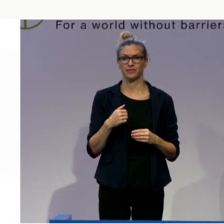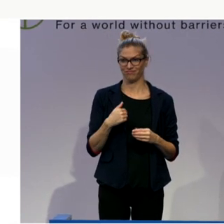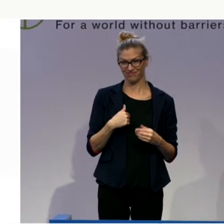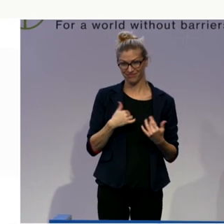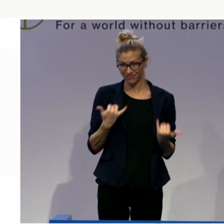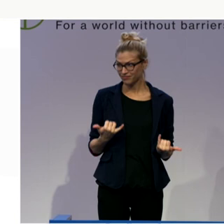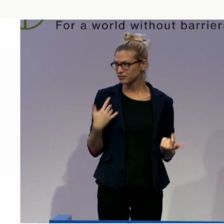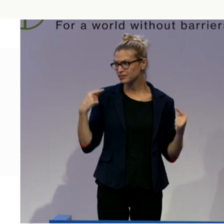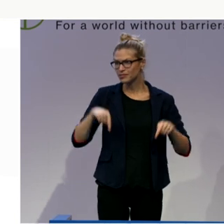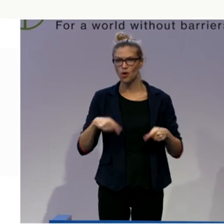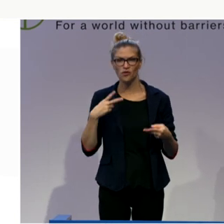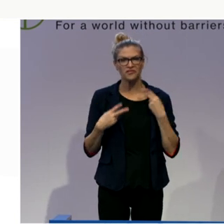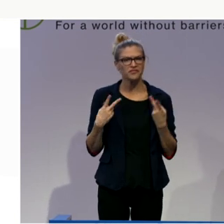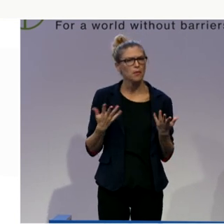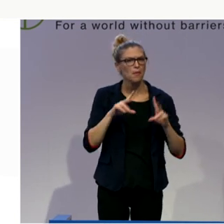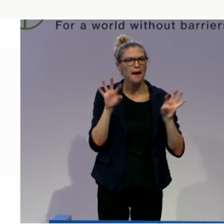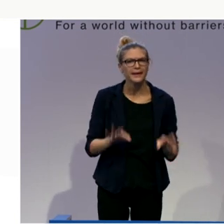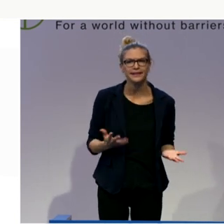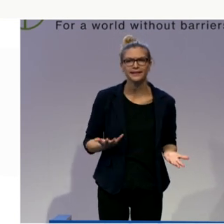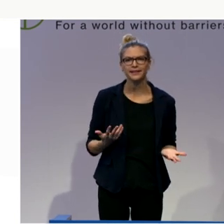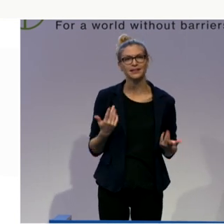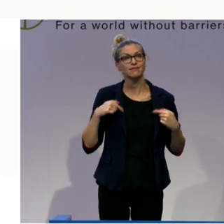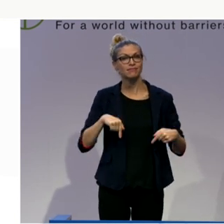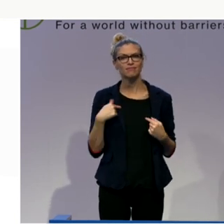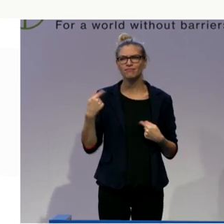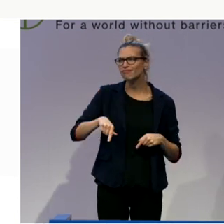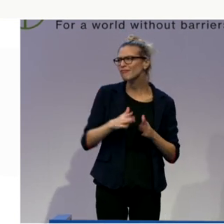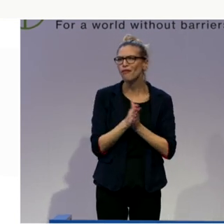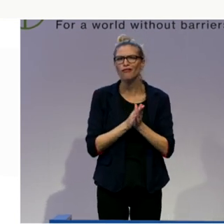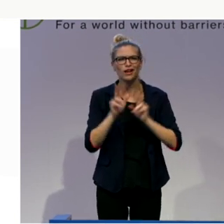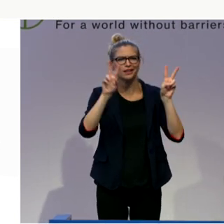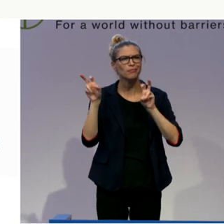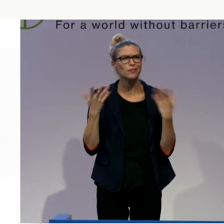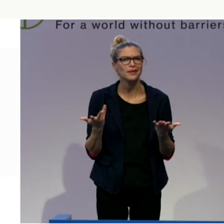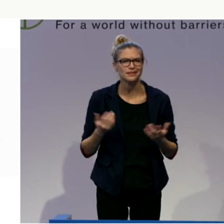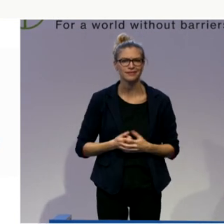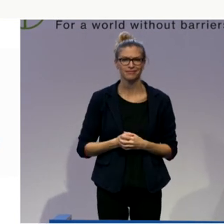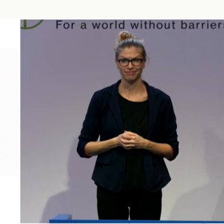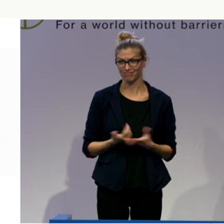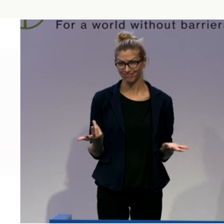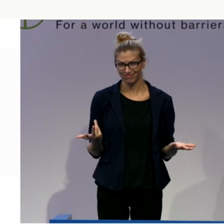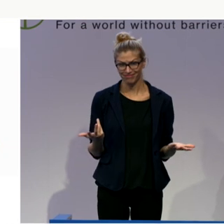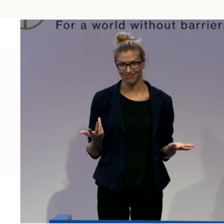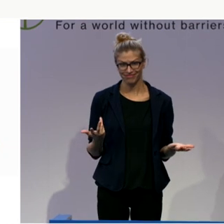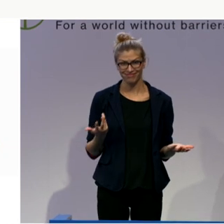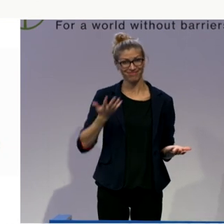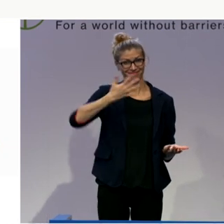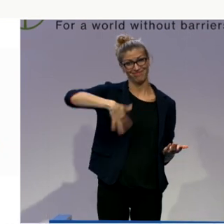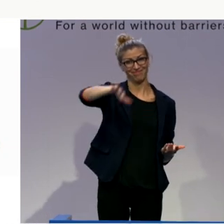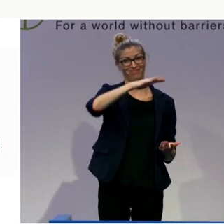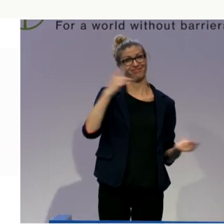in our lives. And we are looking to fulfill more or less our basic needs.